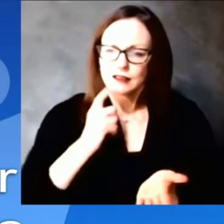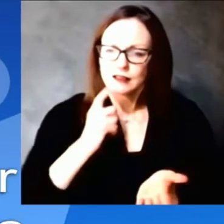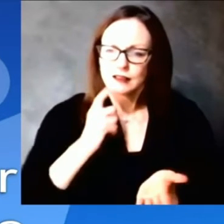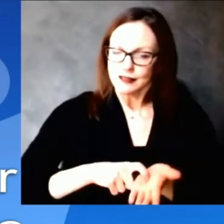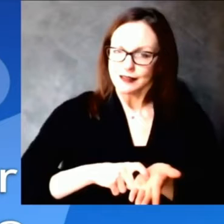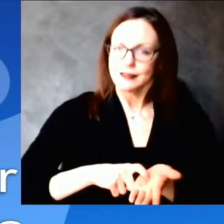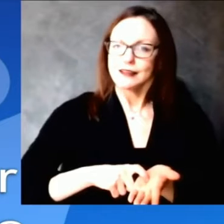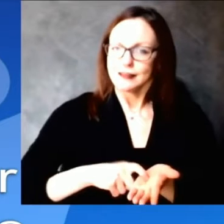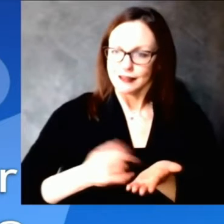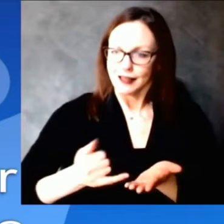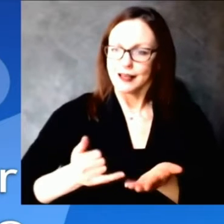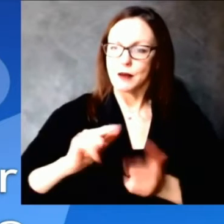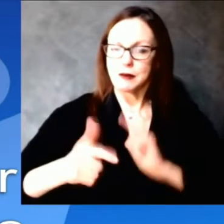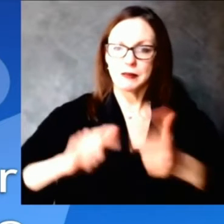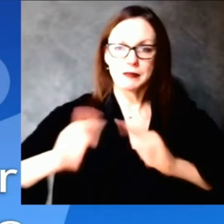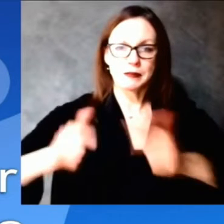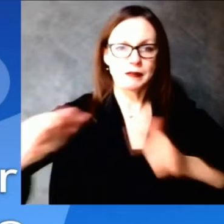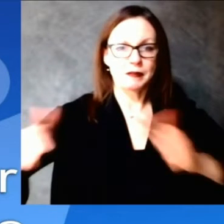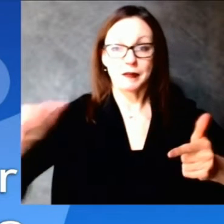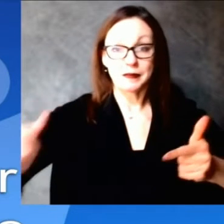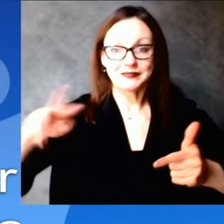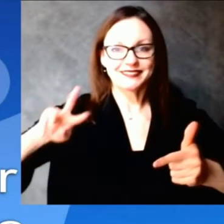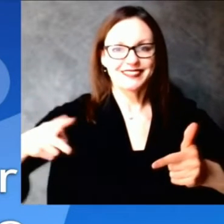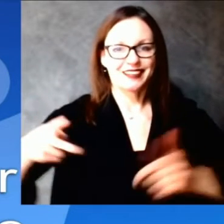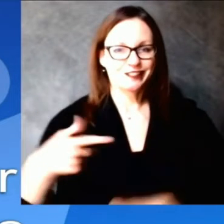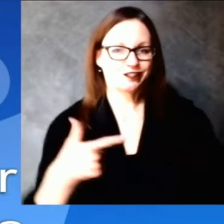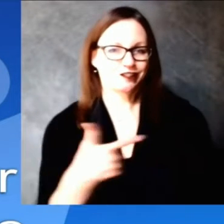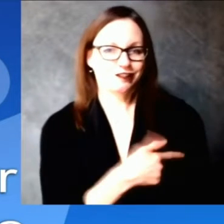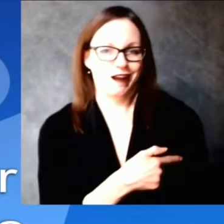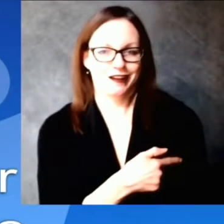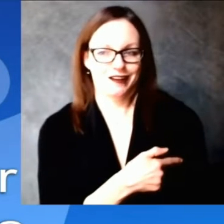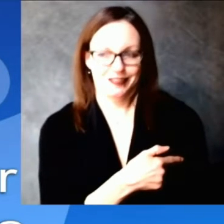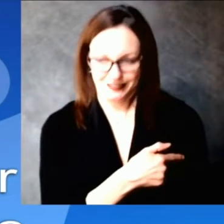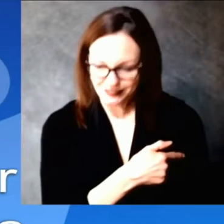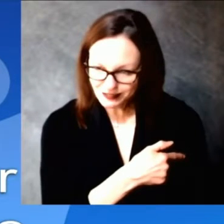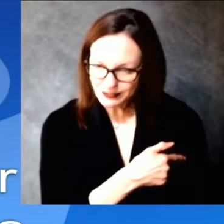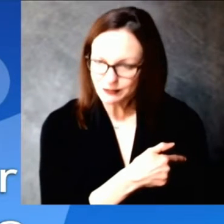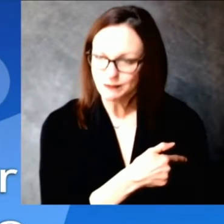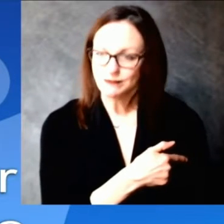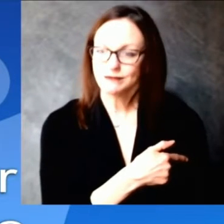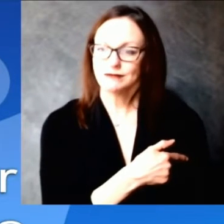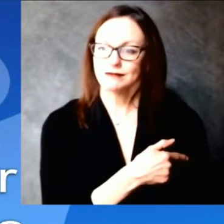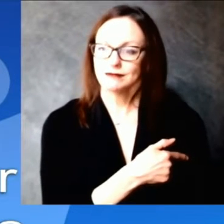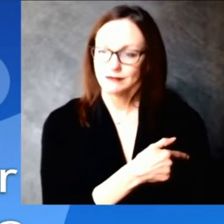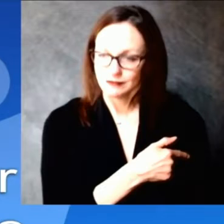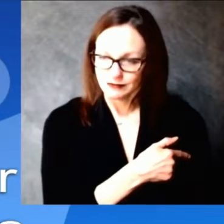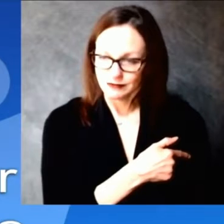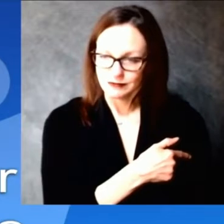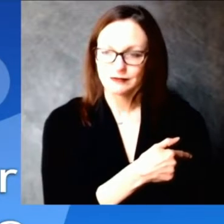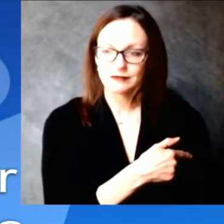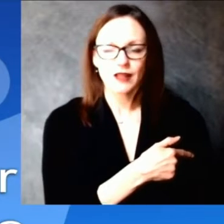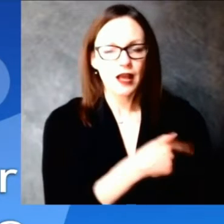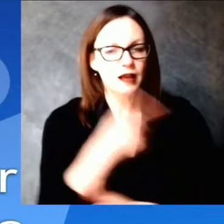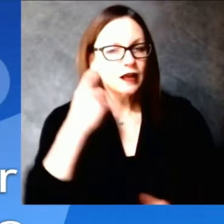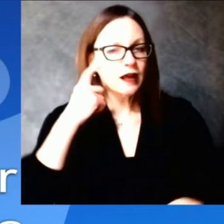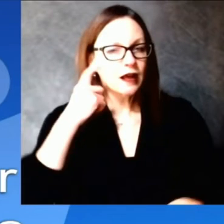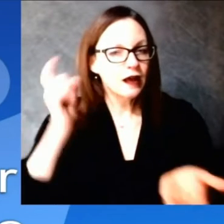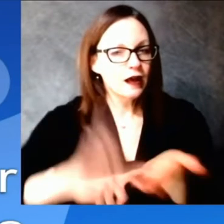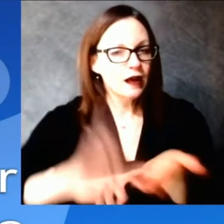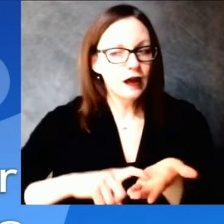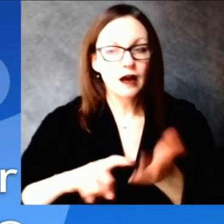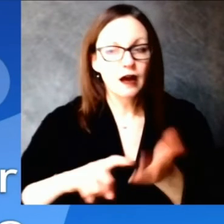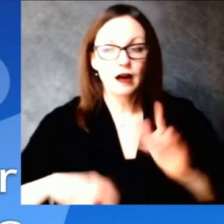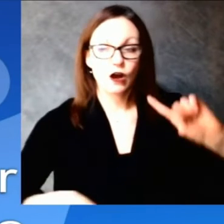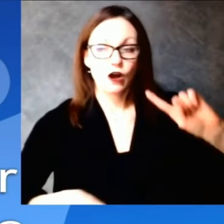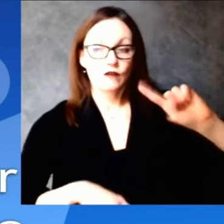kind of reactions are you guys seeing are you seeing more of a reaction with the second dose or not dr shower would you like to take